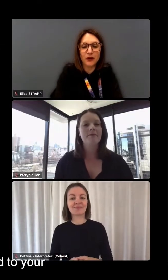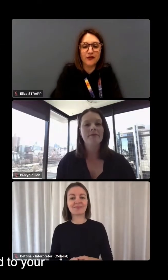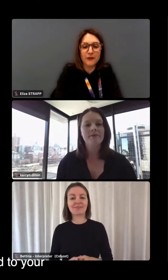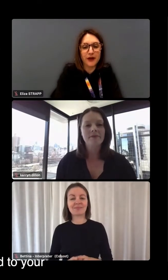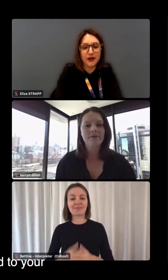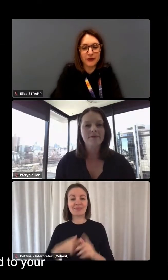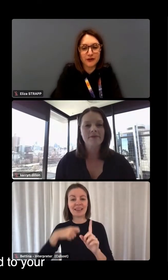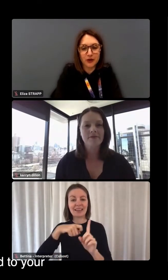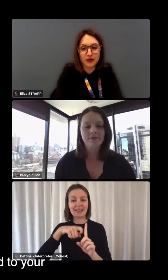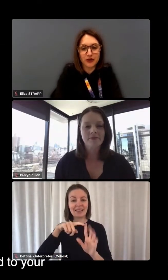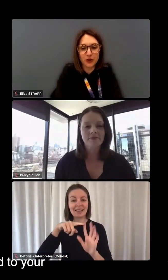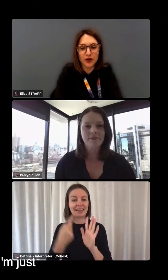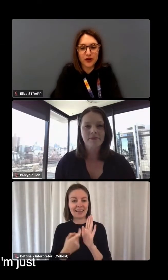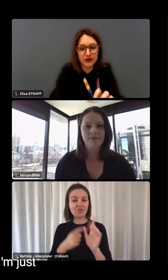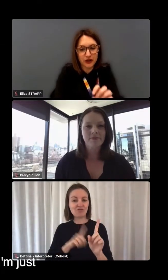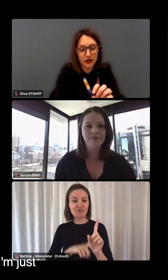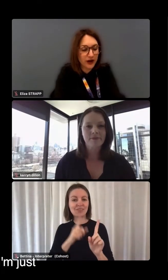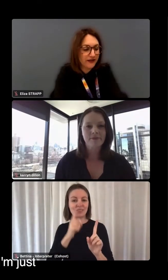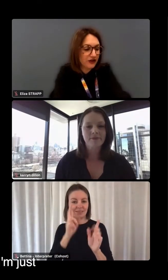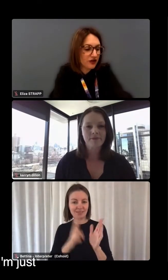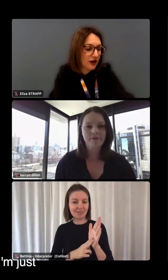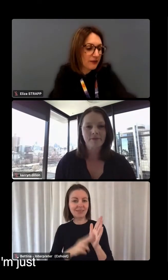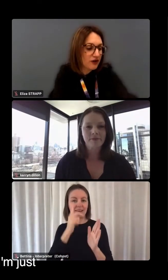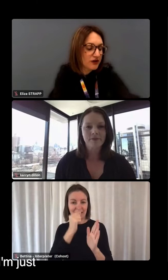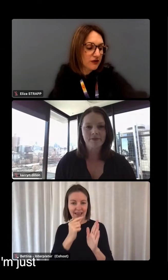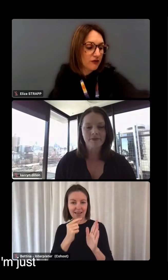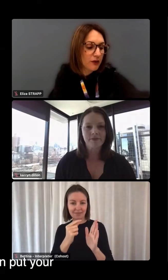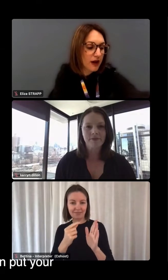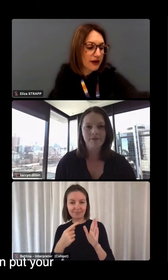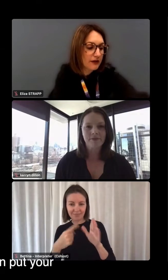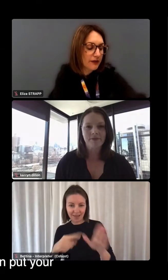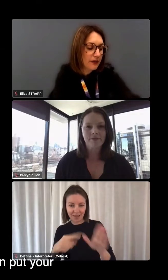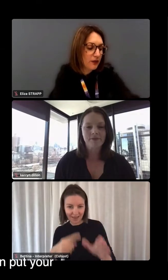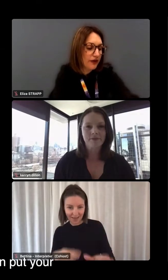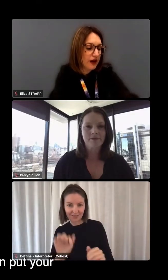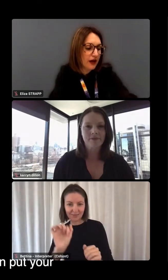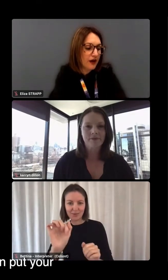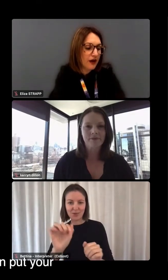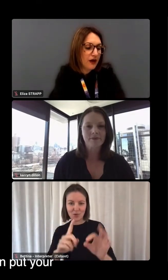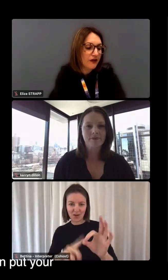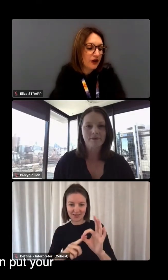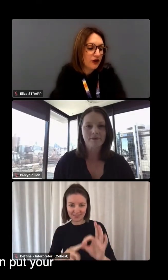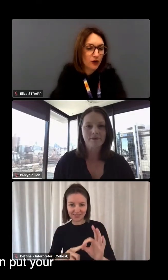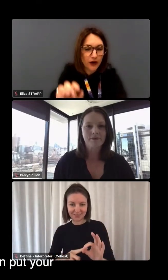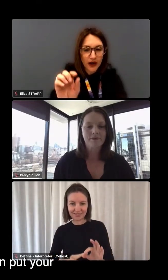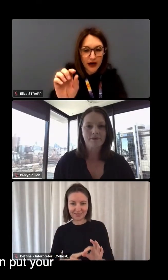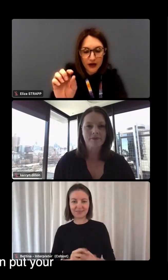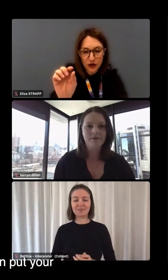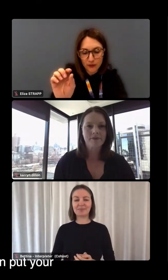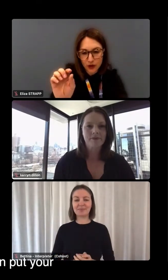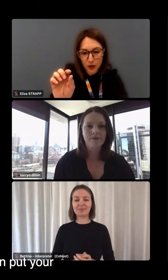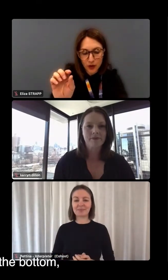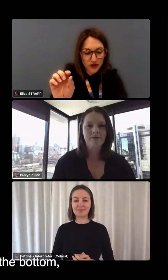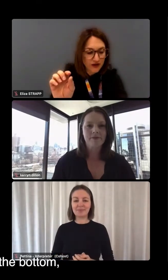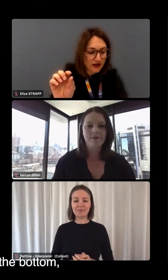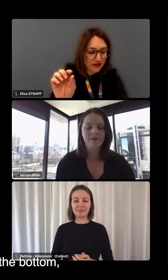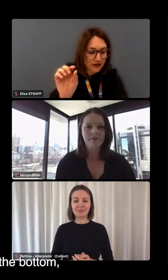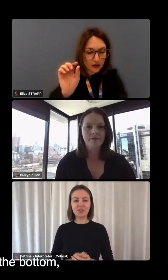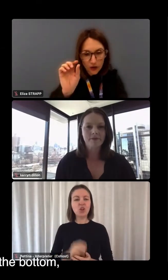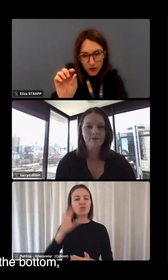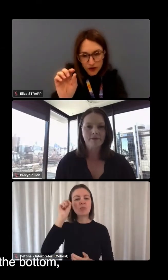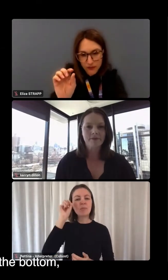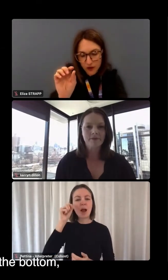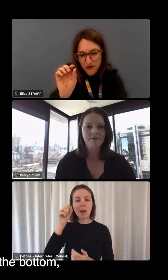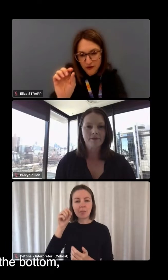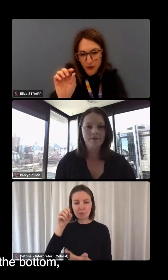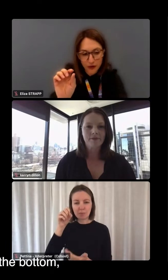Karen will also be around to respond to your questions in the Q&A session. And I'm just reminding people that the Q&A, you can put your questions in.